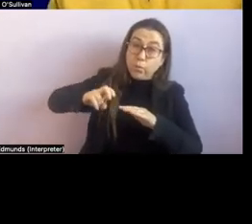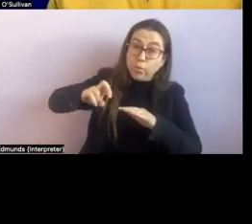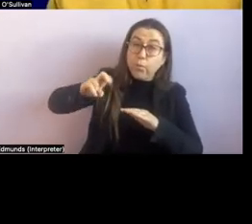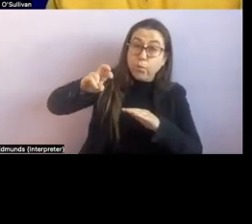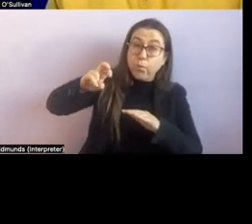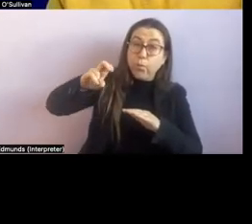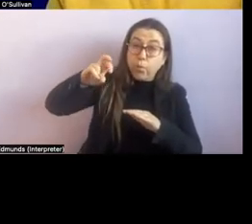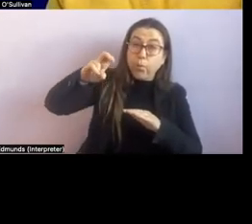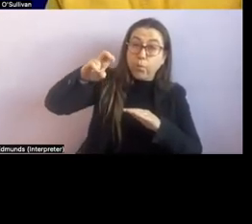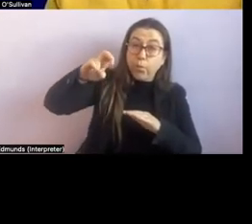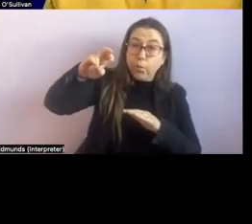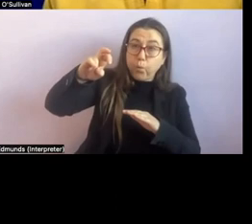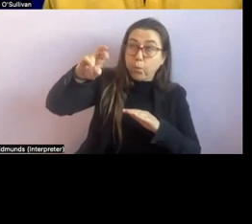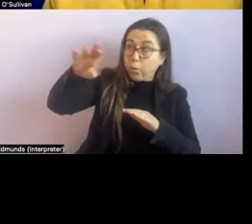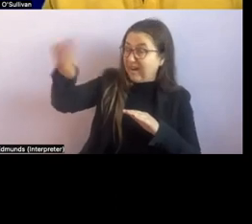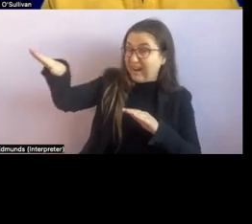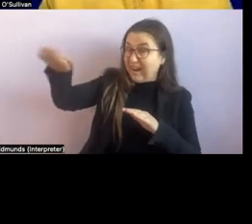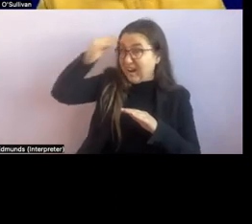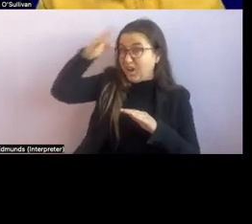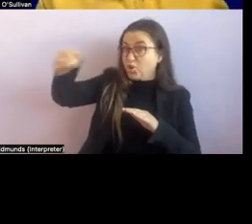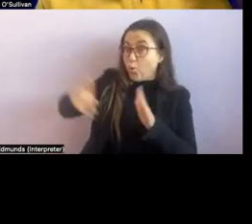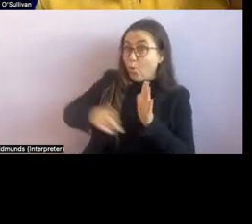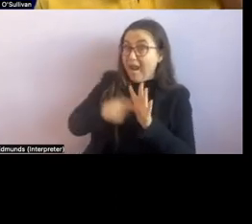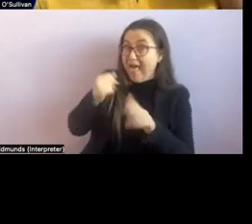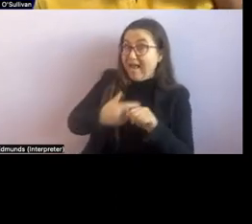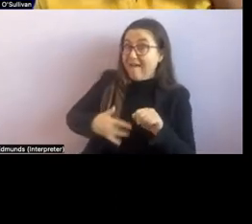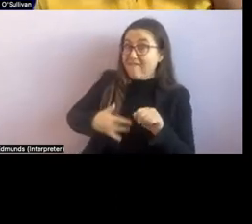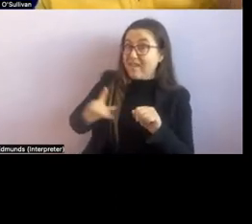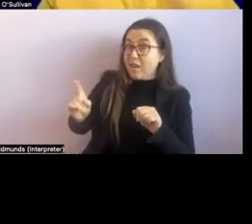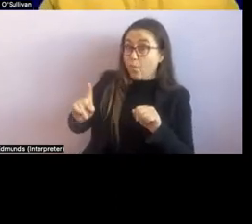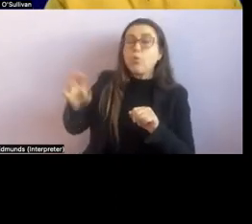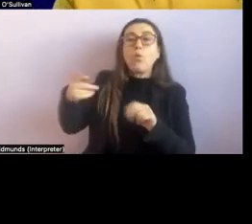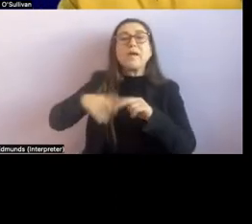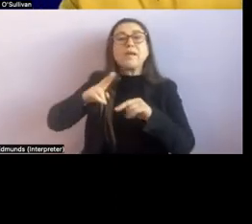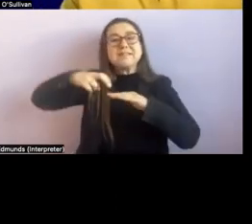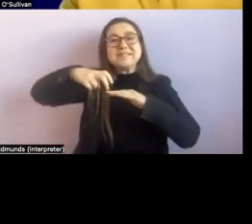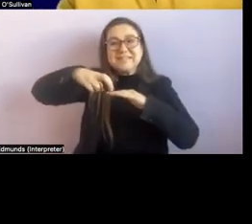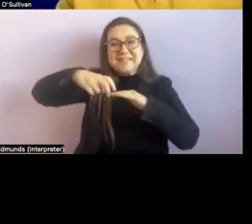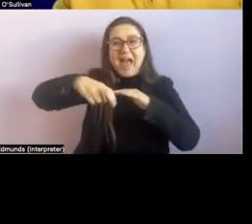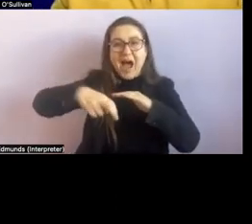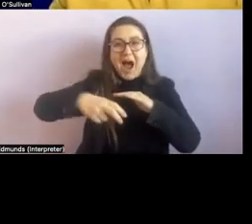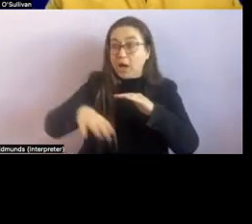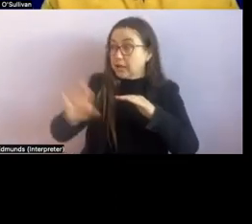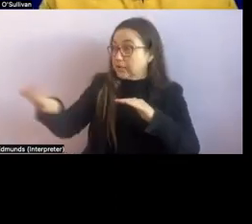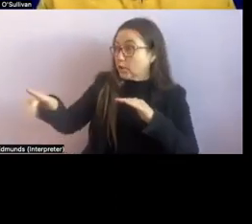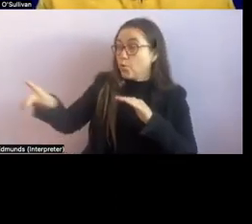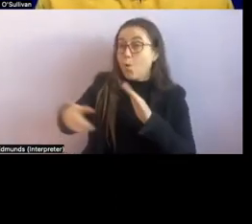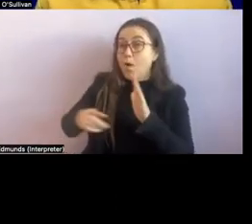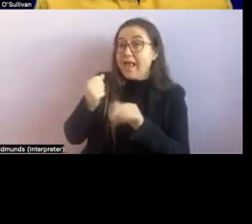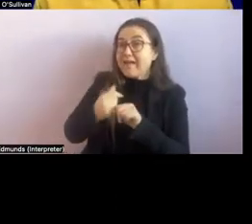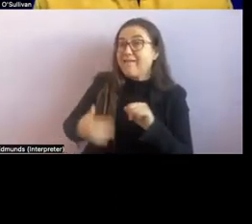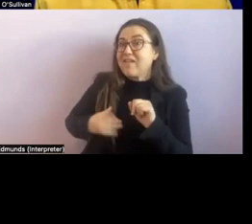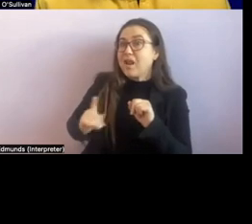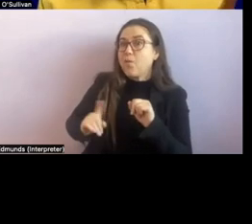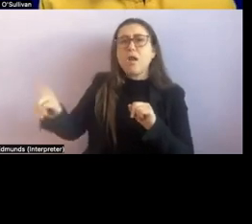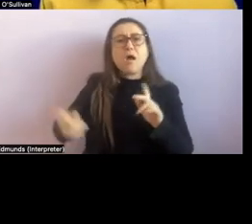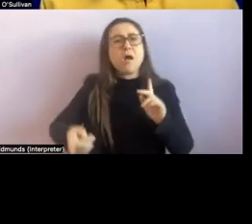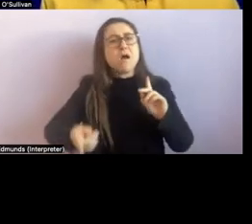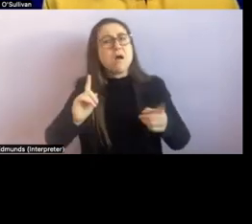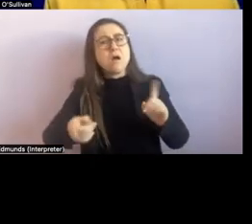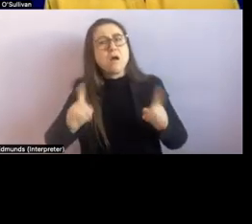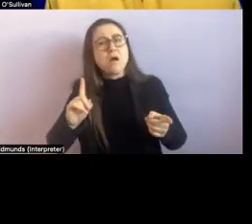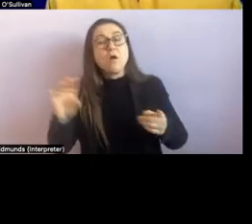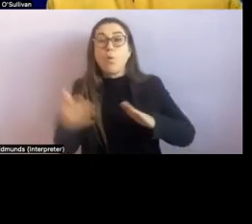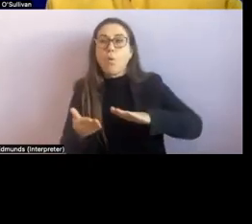that will that could be used as an orientation strategy for them consider drawing clients attention to changes in surfaces